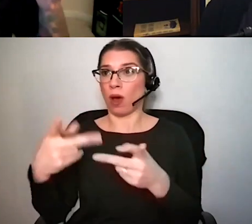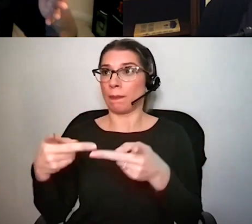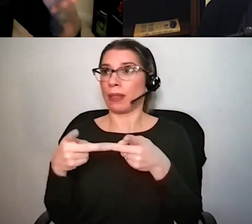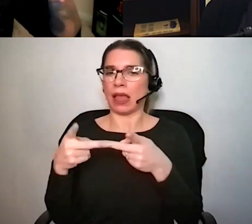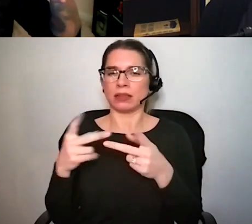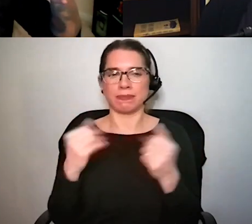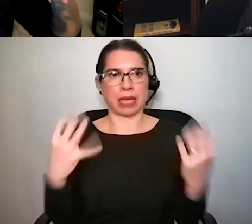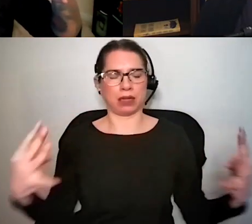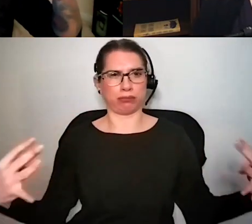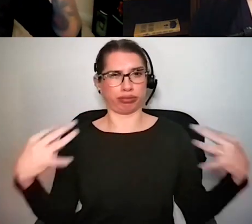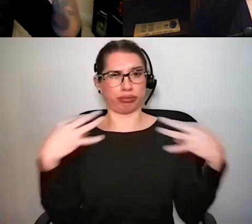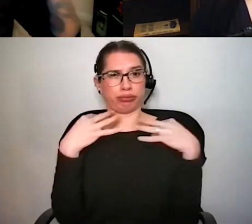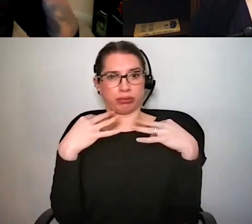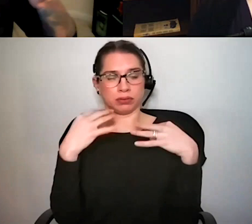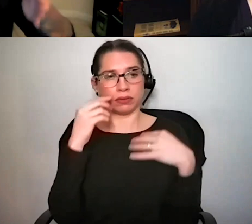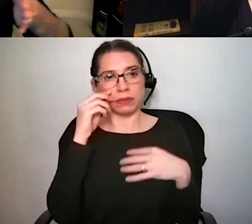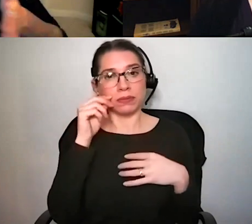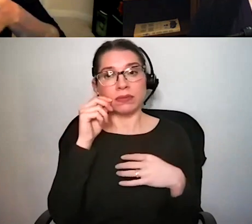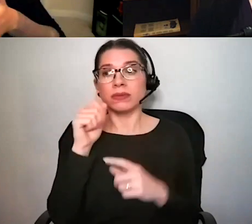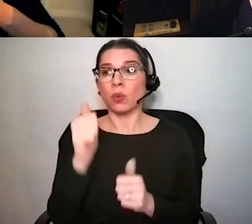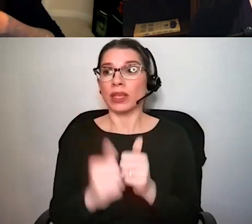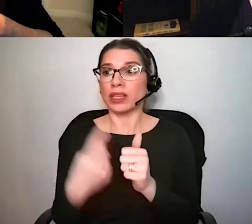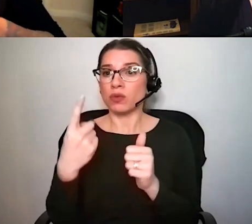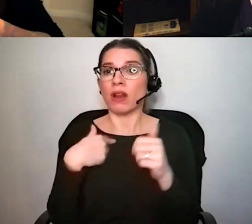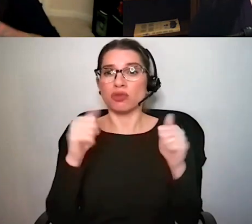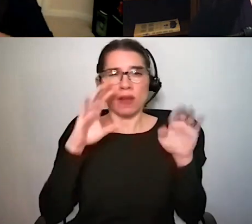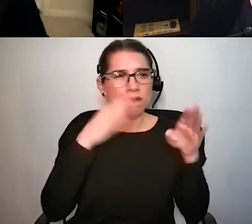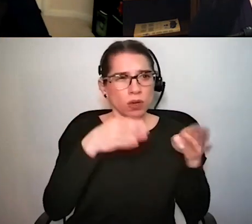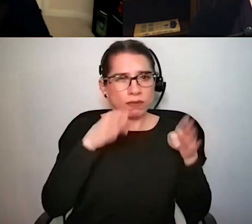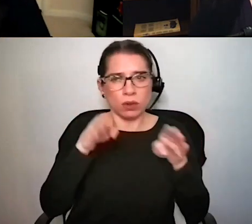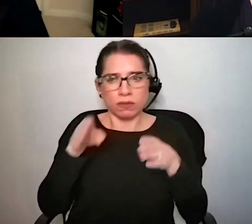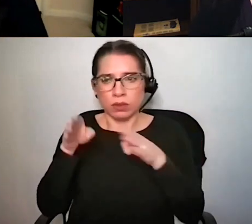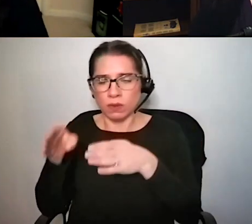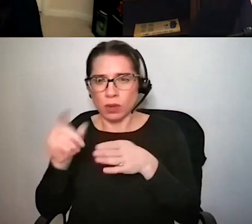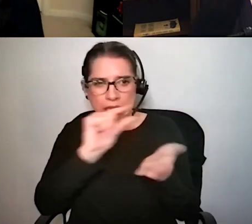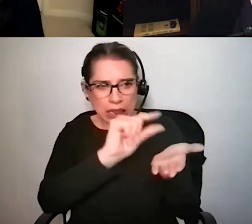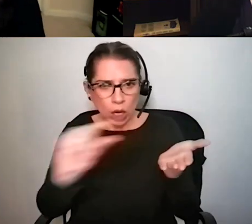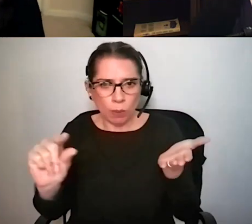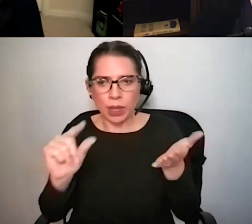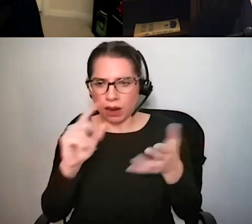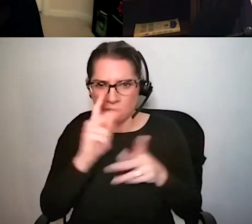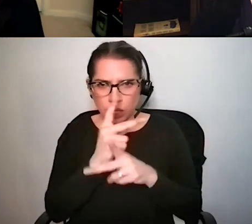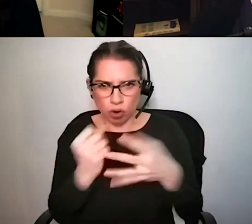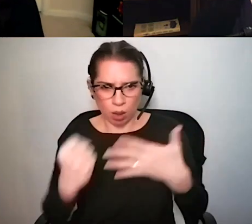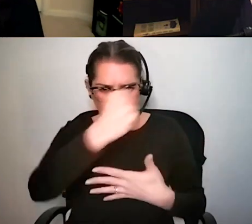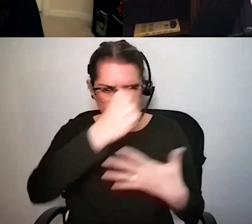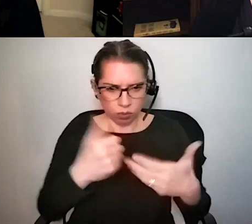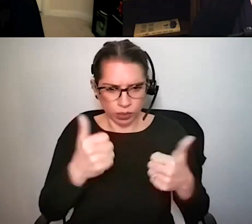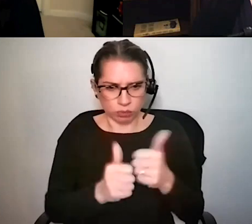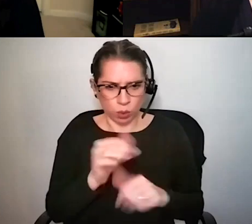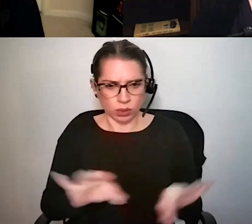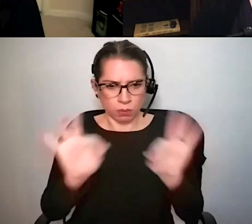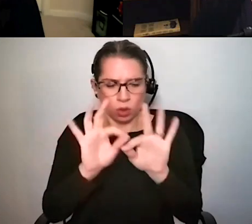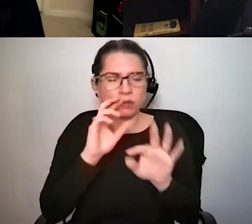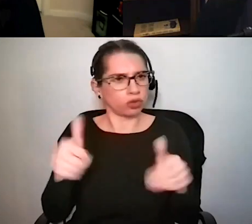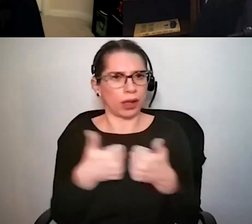to give each of them a little bit of focus to determine which one is the most important and it's it's a difficult task